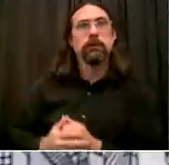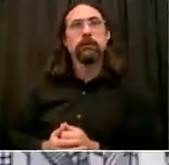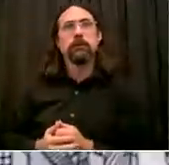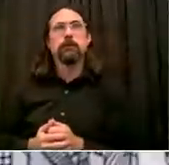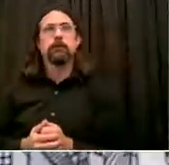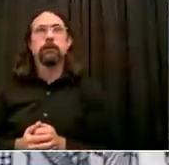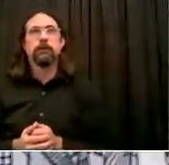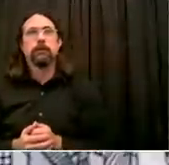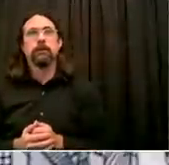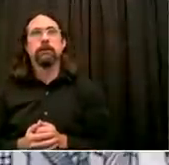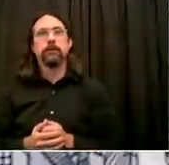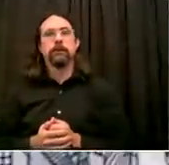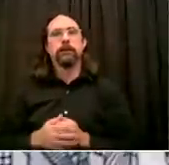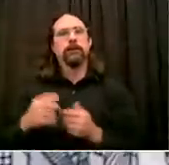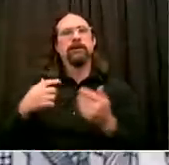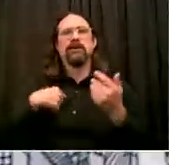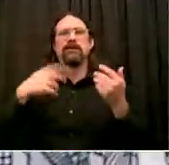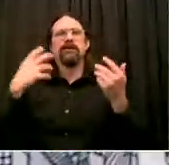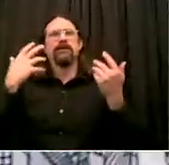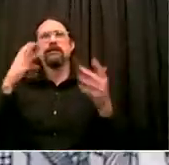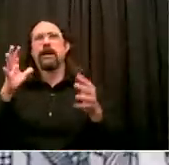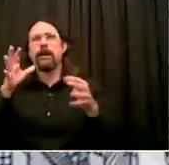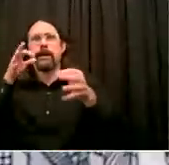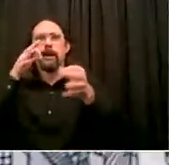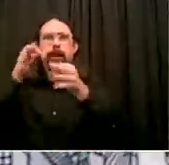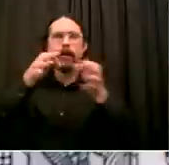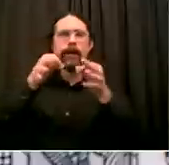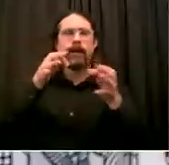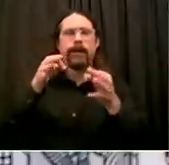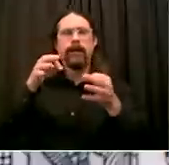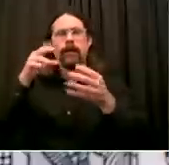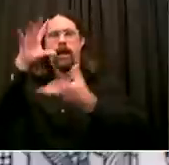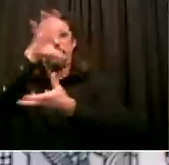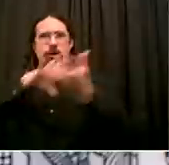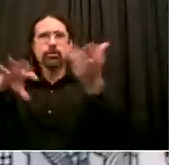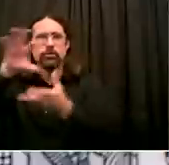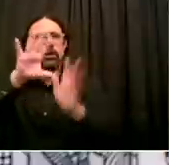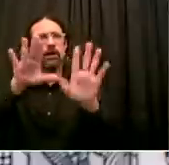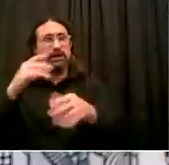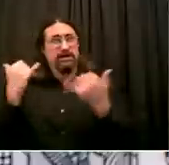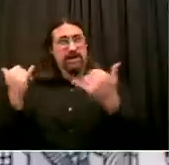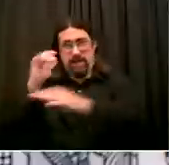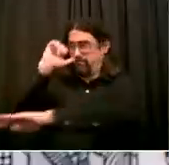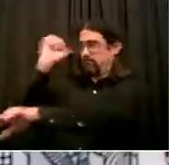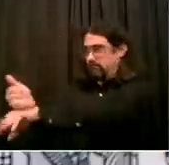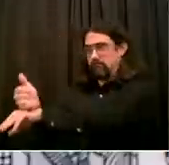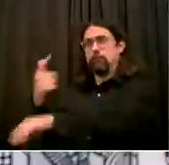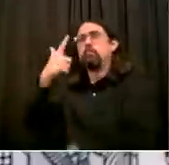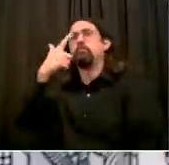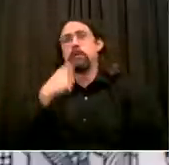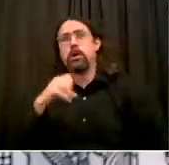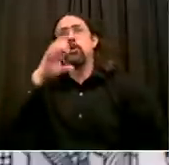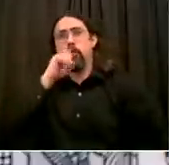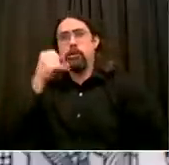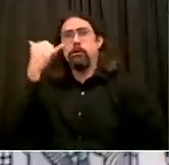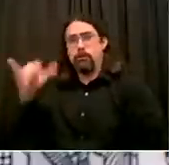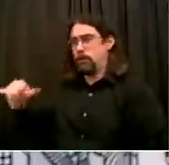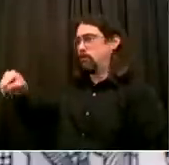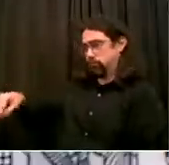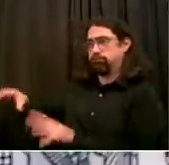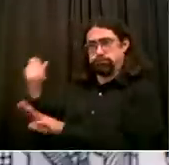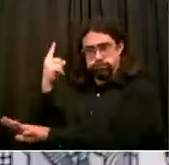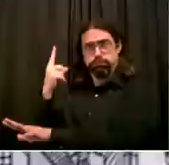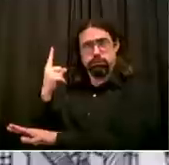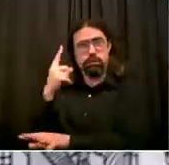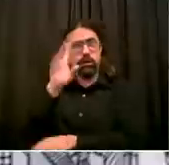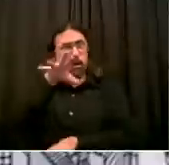But we want to be accurate. We want to be clear. We want to be timely. But we also want to make sure that it aligns to how the